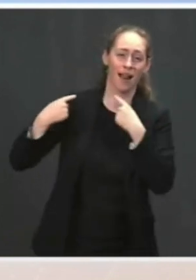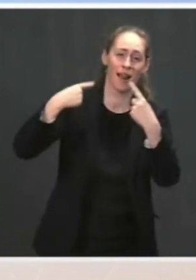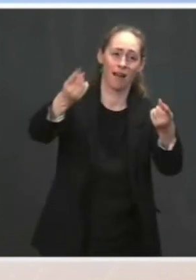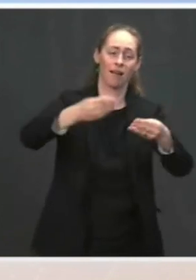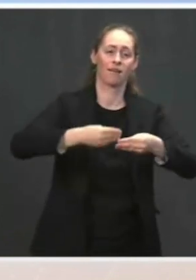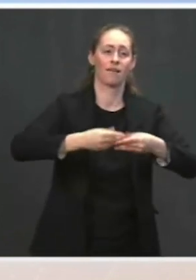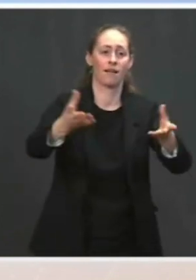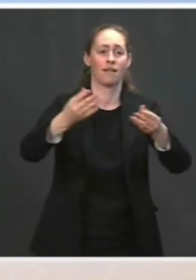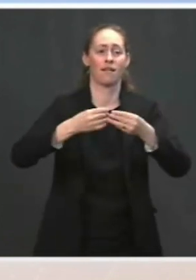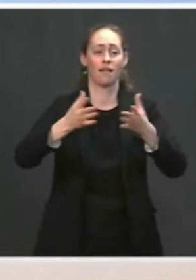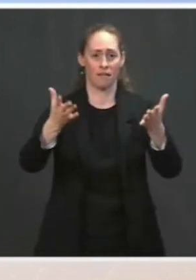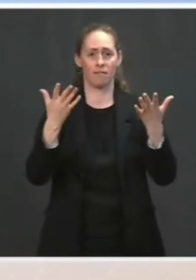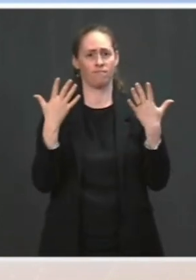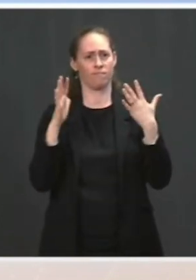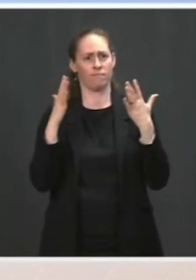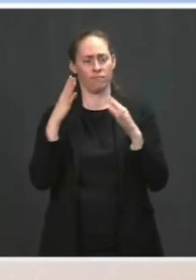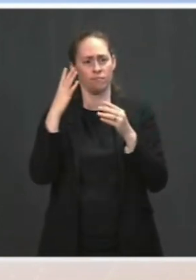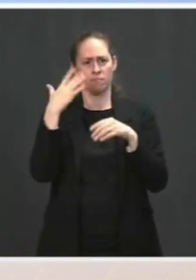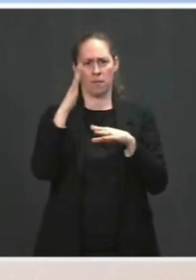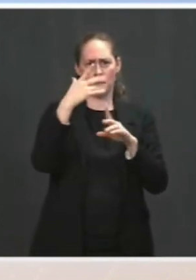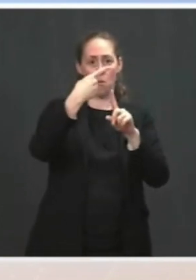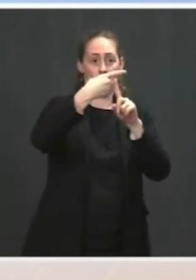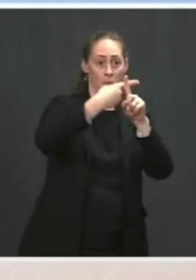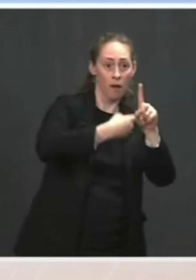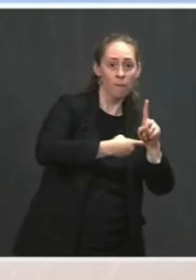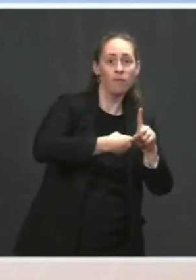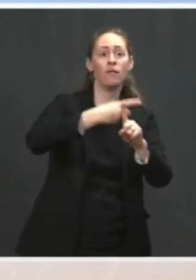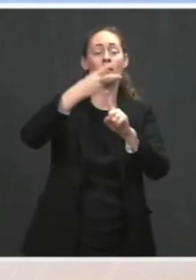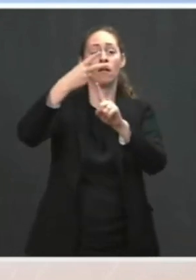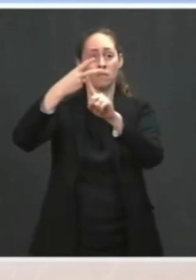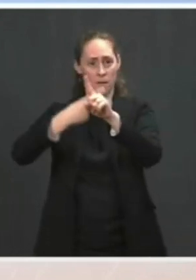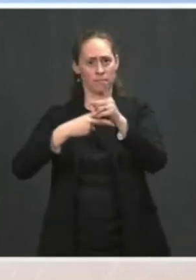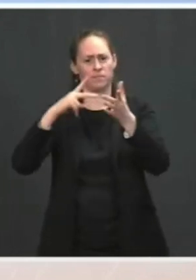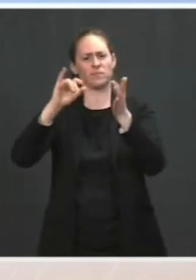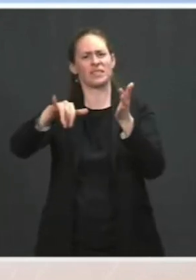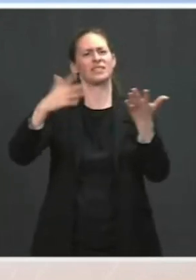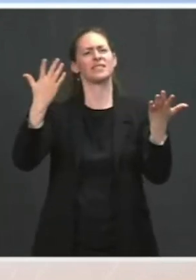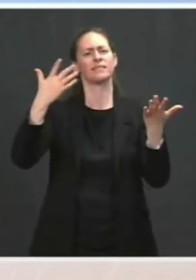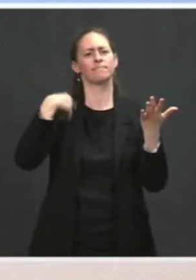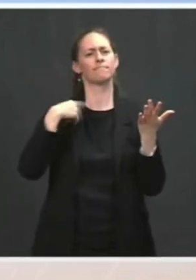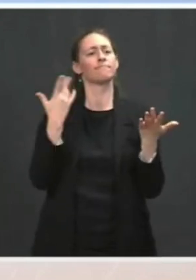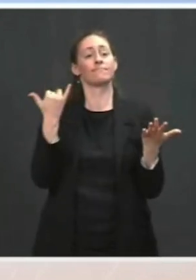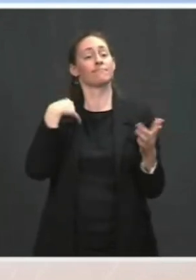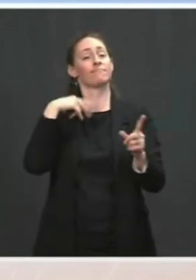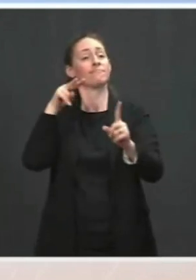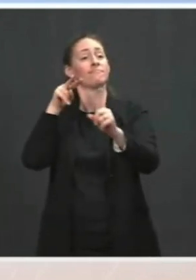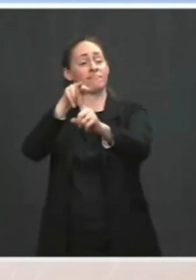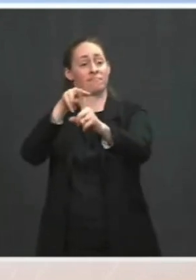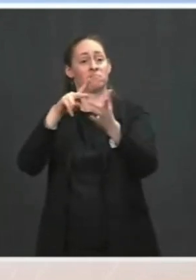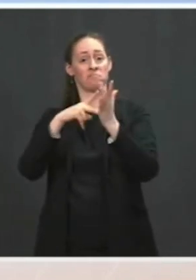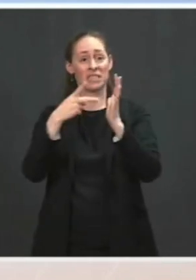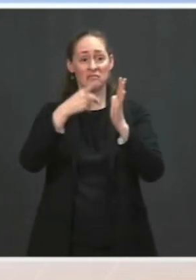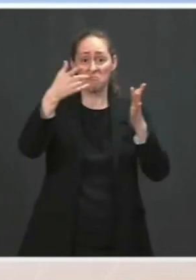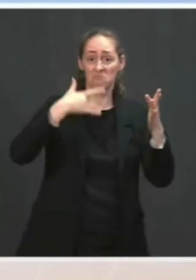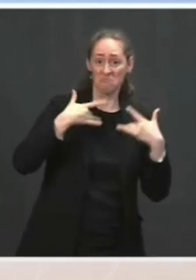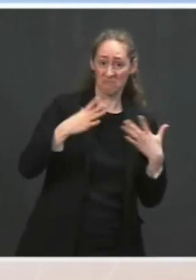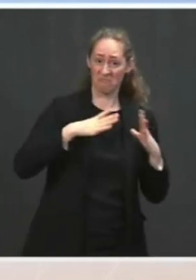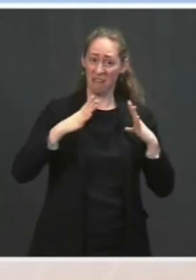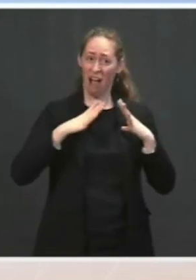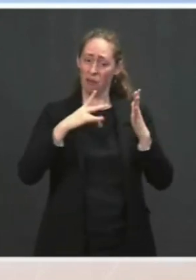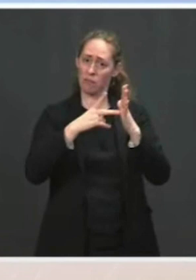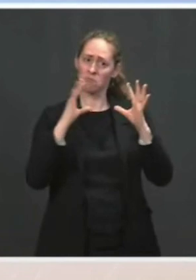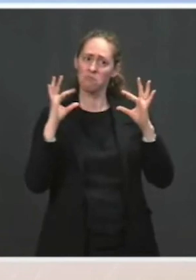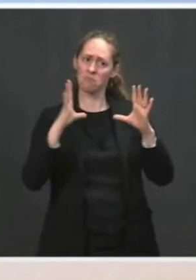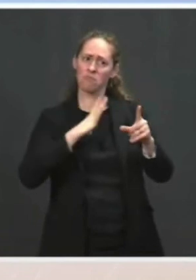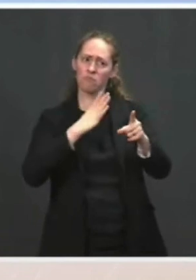had it a month or two ago would say, what does this mean for me? It really doesn't mean anything. You're okay. Because if you look at the frame, the